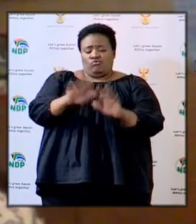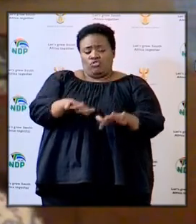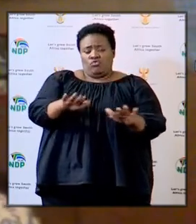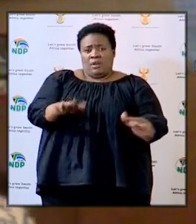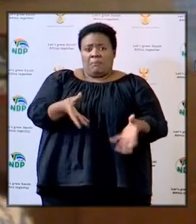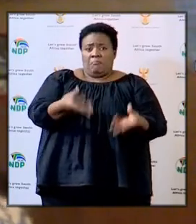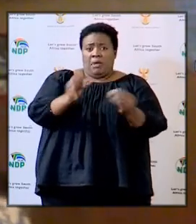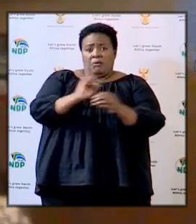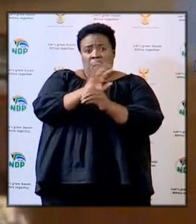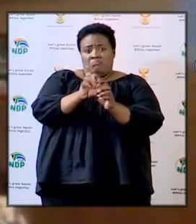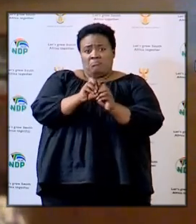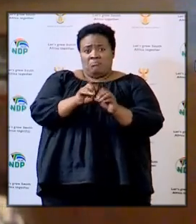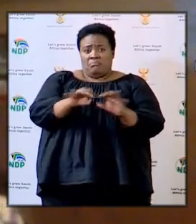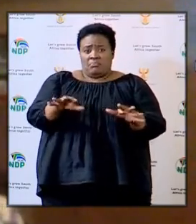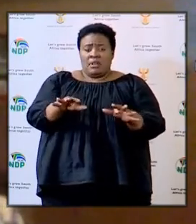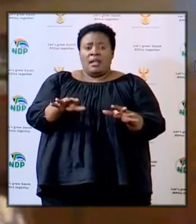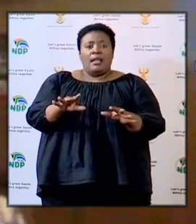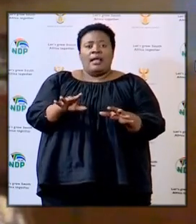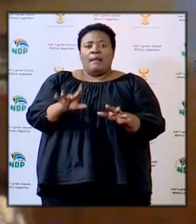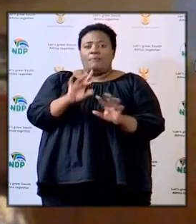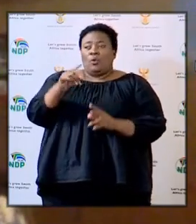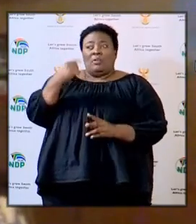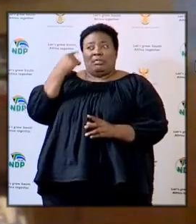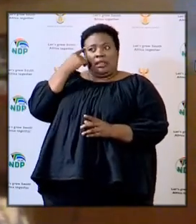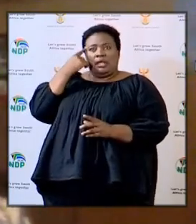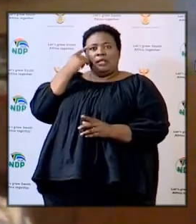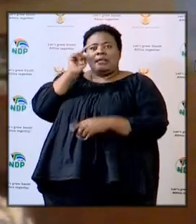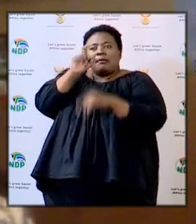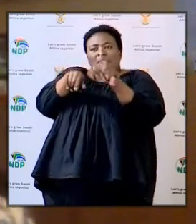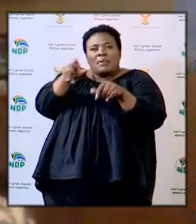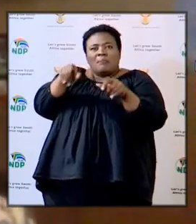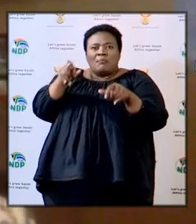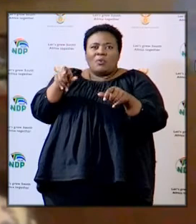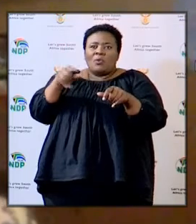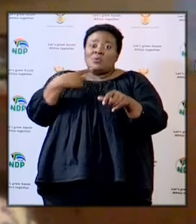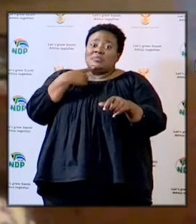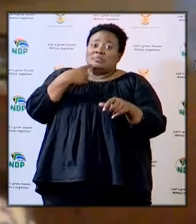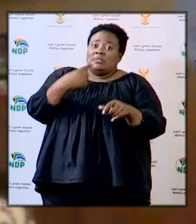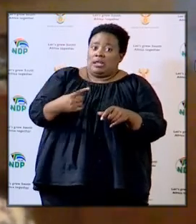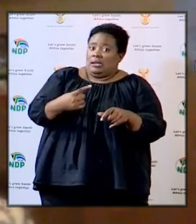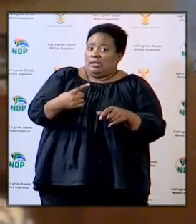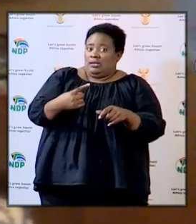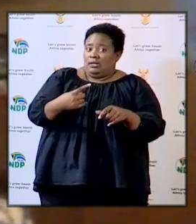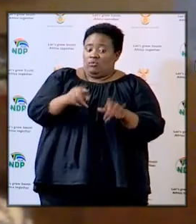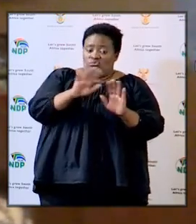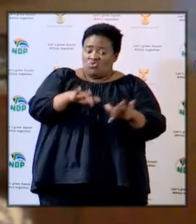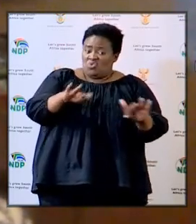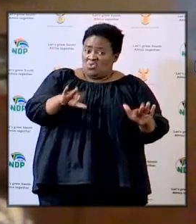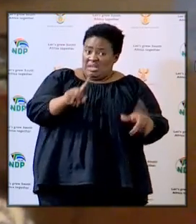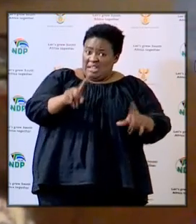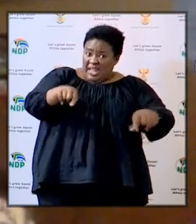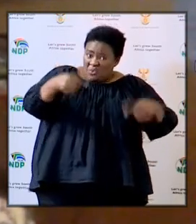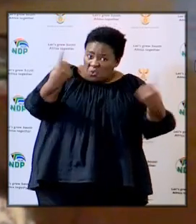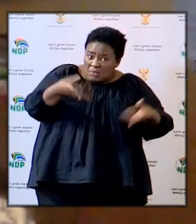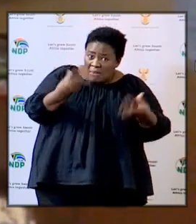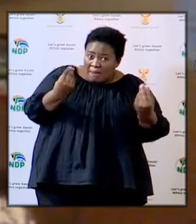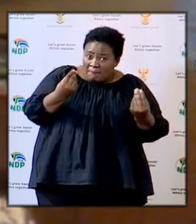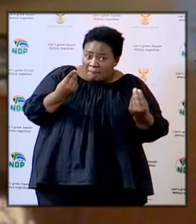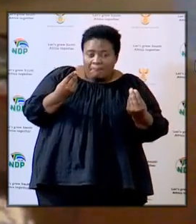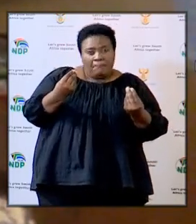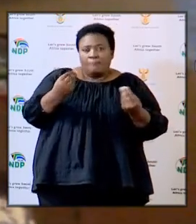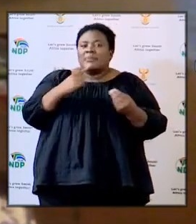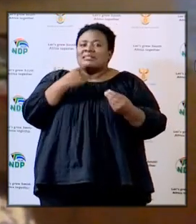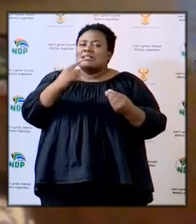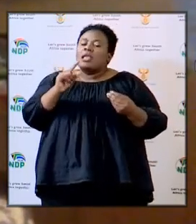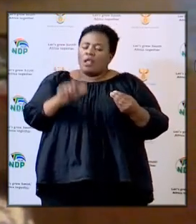COVID I don't think anybody has said that children don't get COVID I certainly haven't heard that what they say is that the risks of them getting